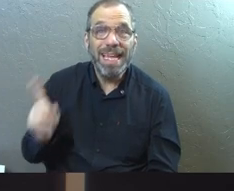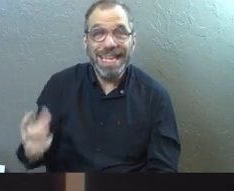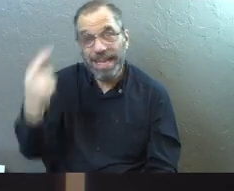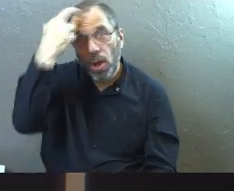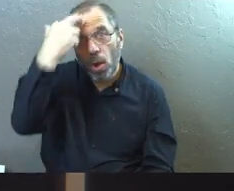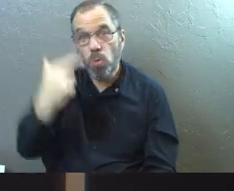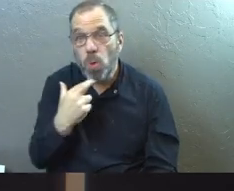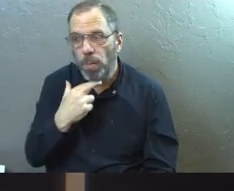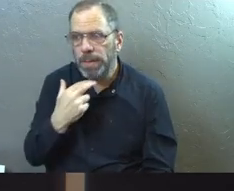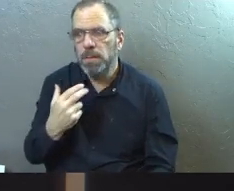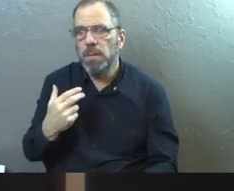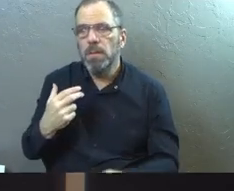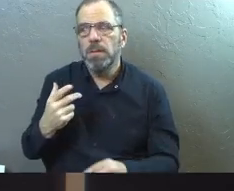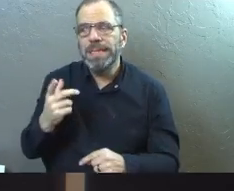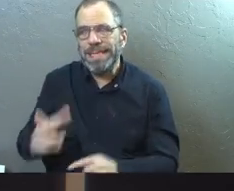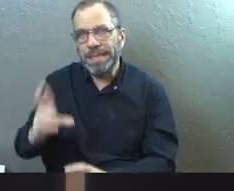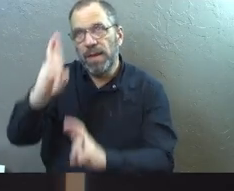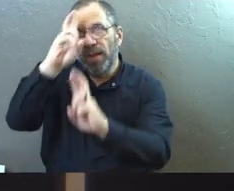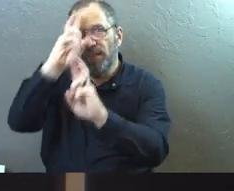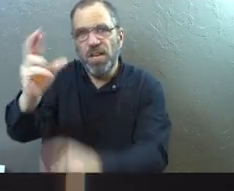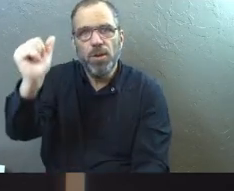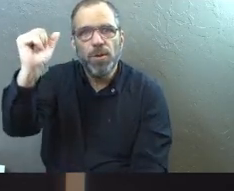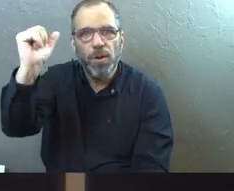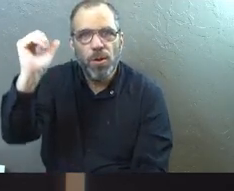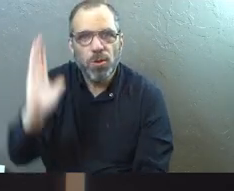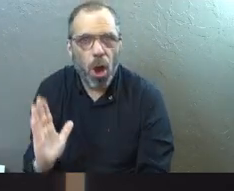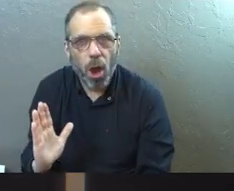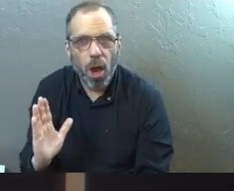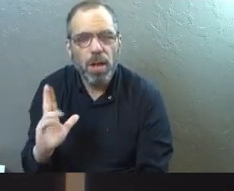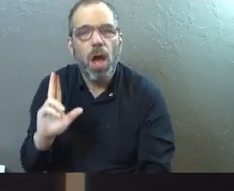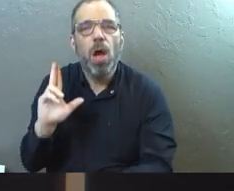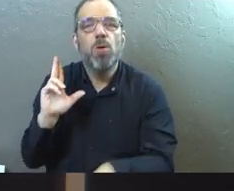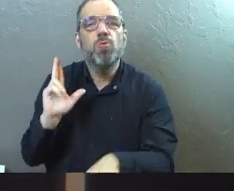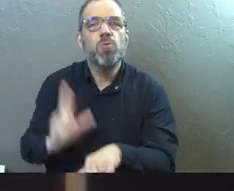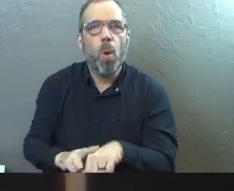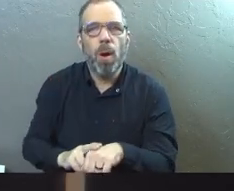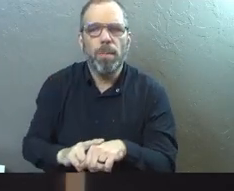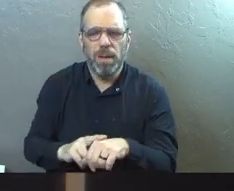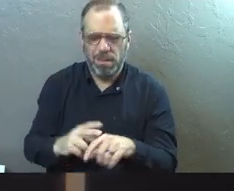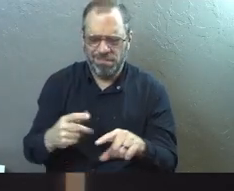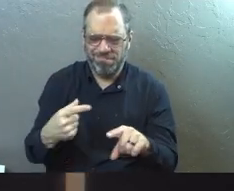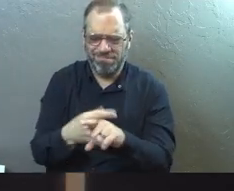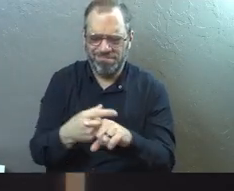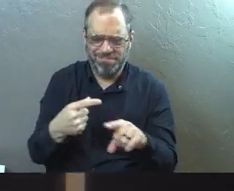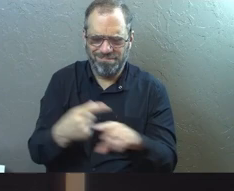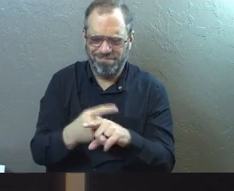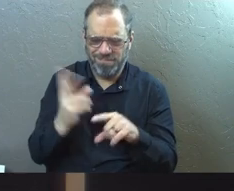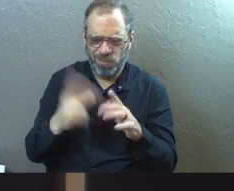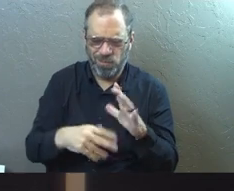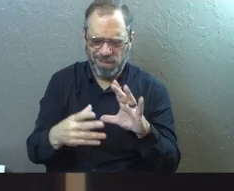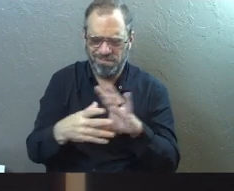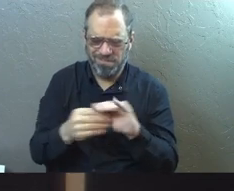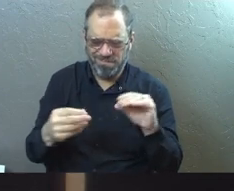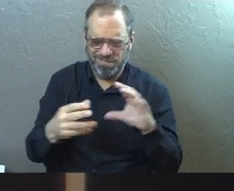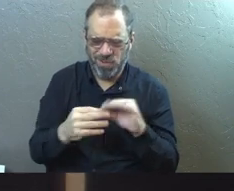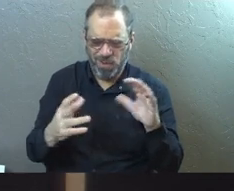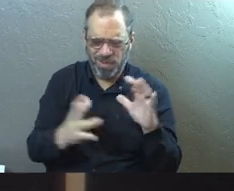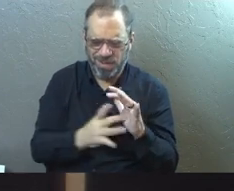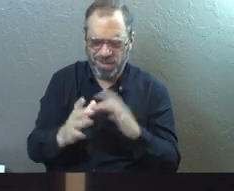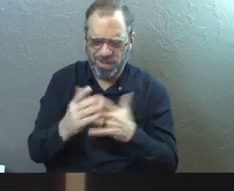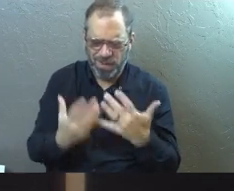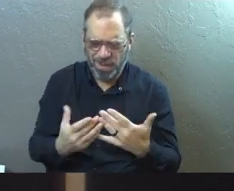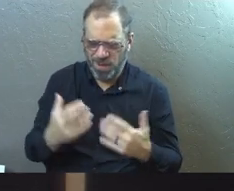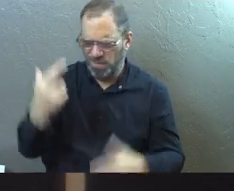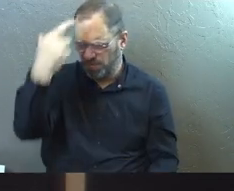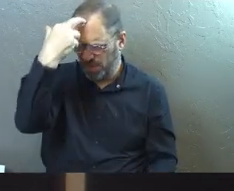who was also a God-fearing man. Usually, those two don't go together when you read stories in scripture, right? When you read passages